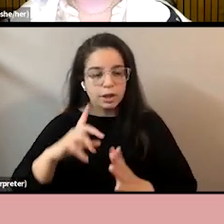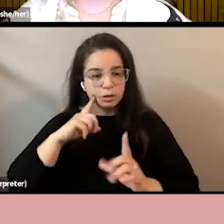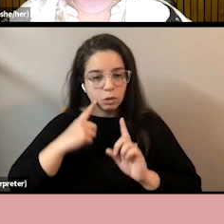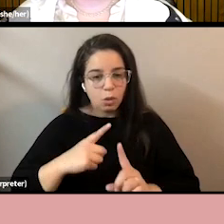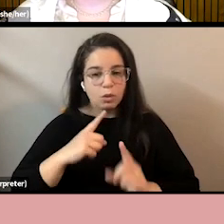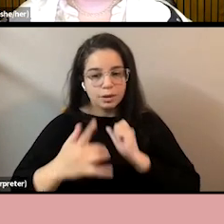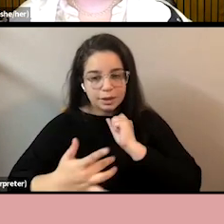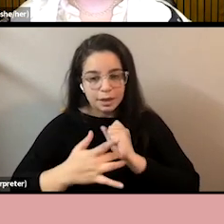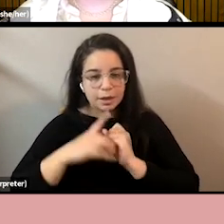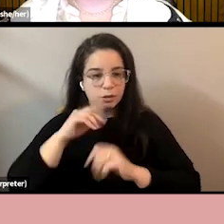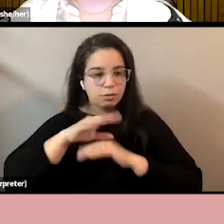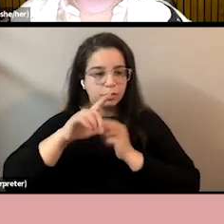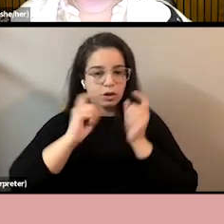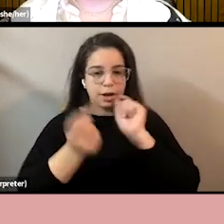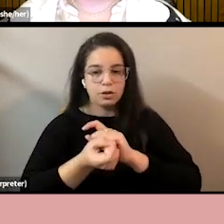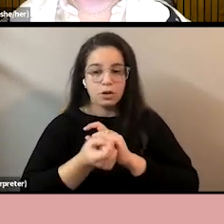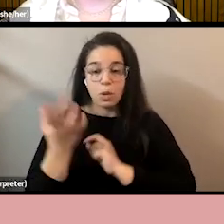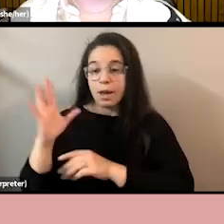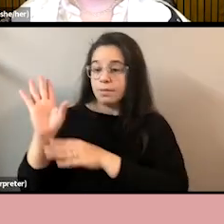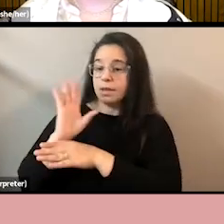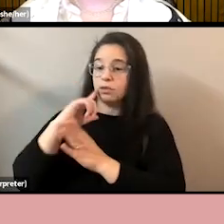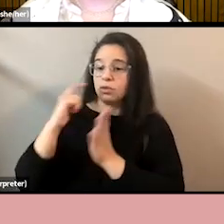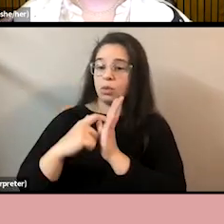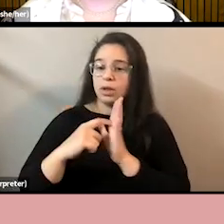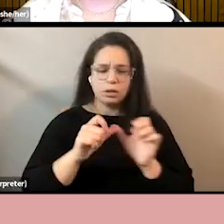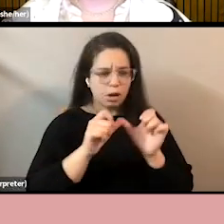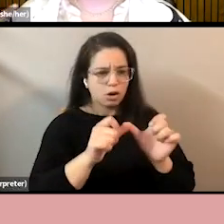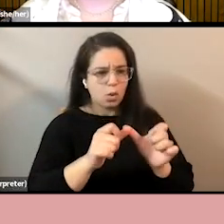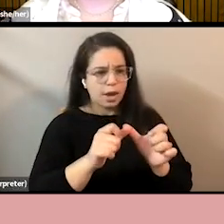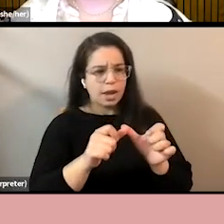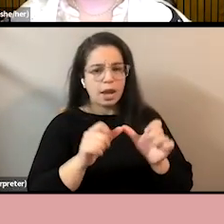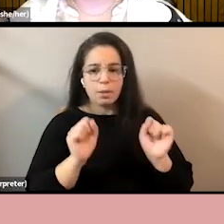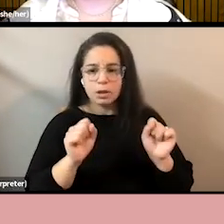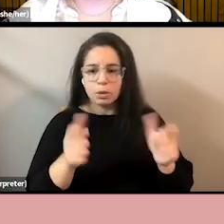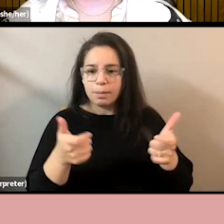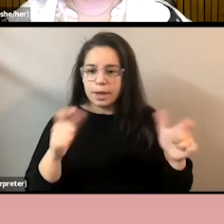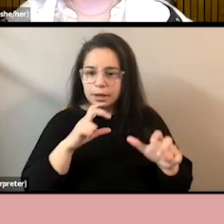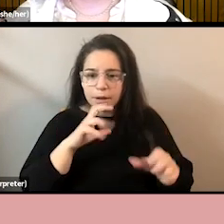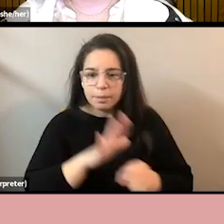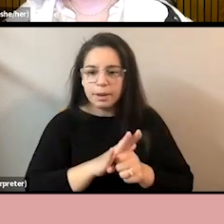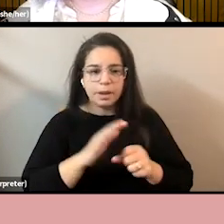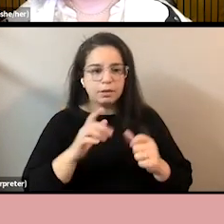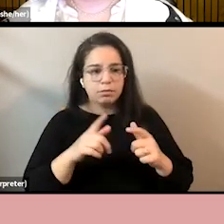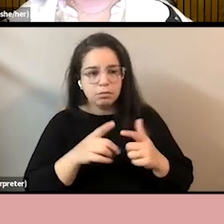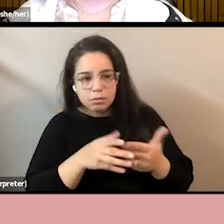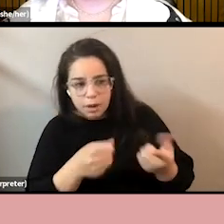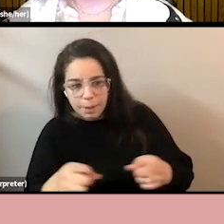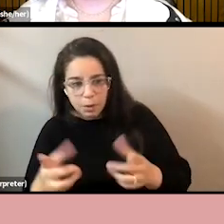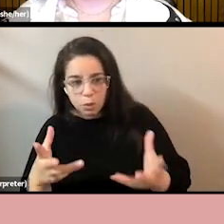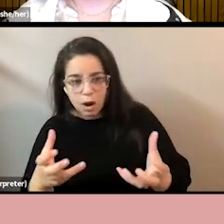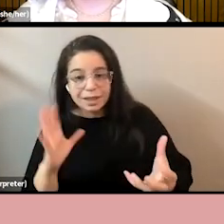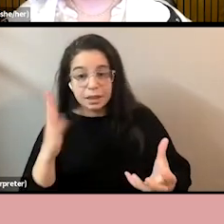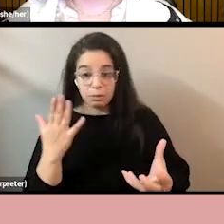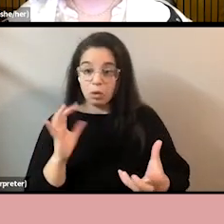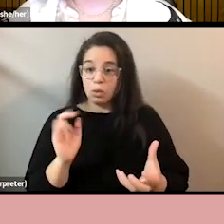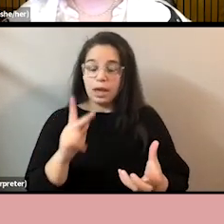change. Because when businesses see an ongoing and widespread investment and commitment from their teams, they are much more likely to take